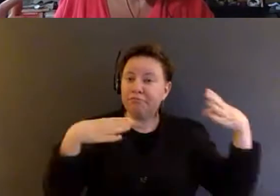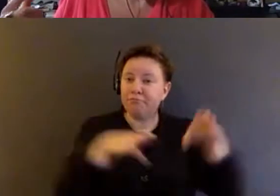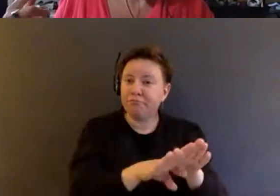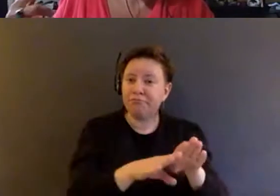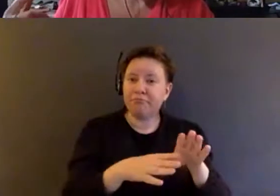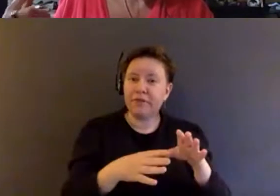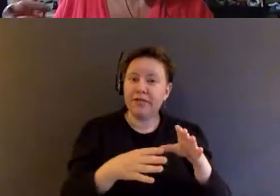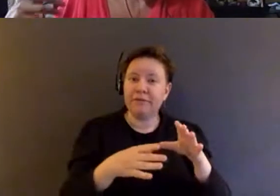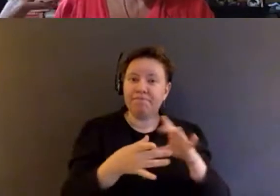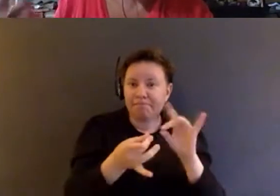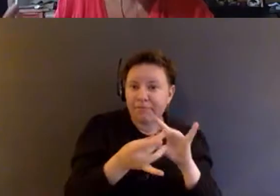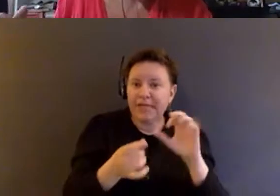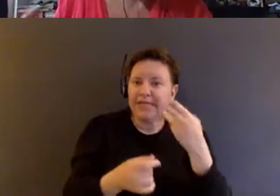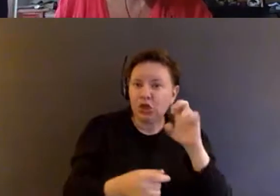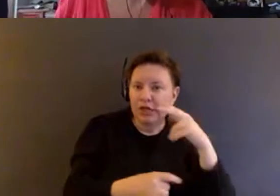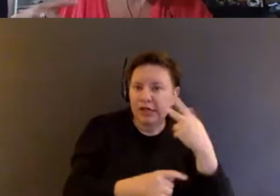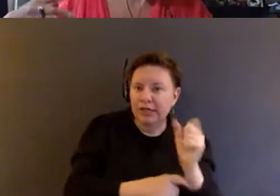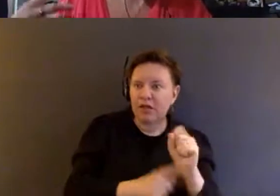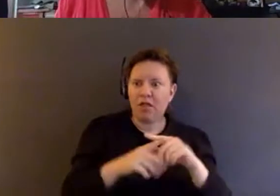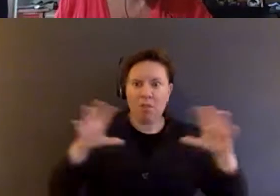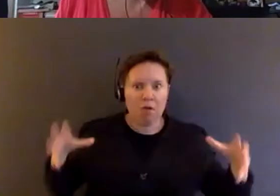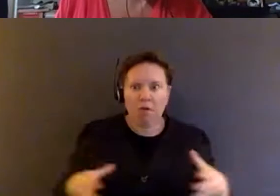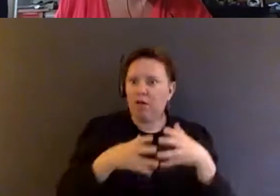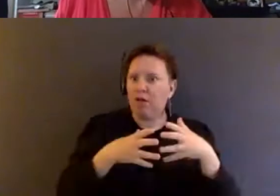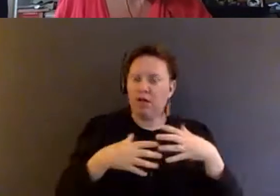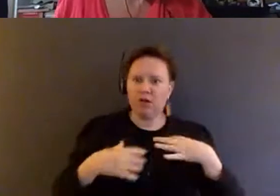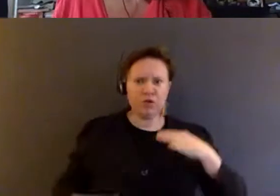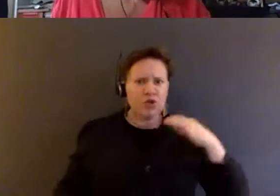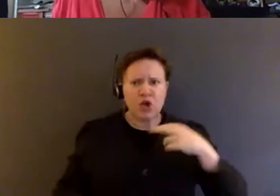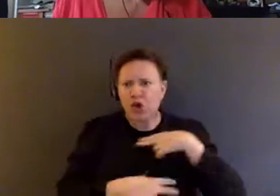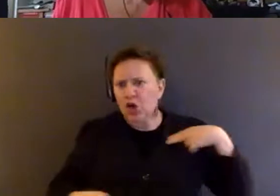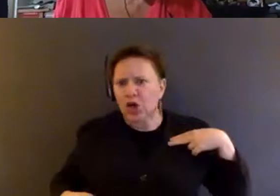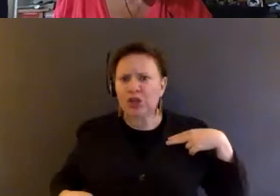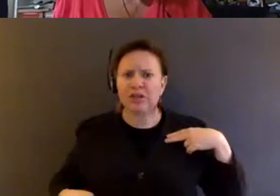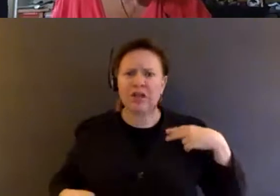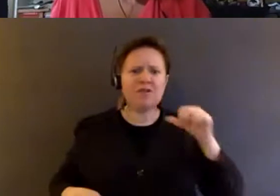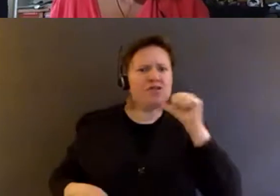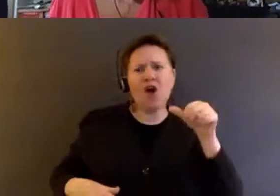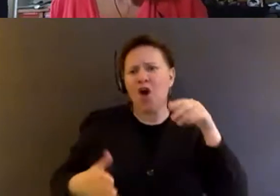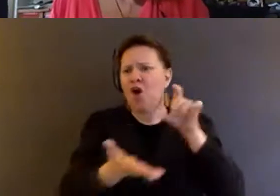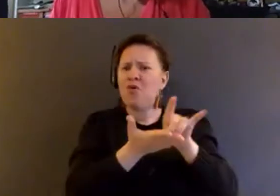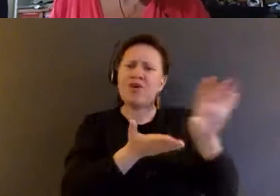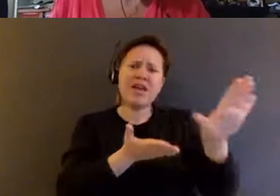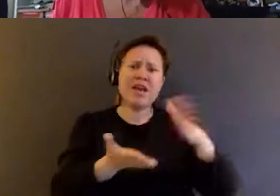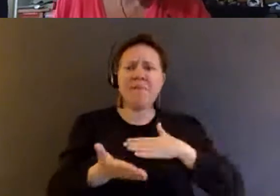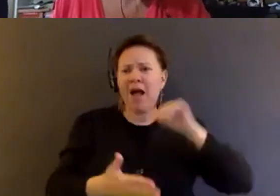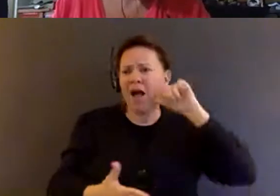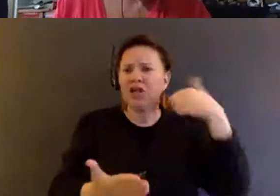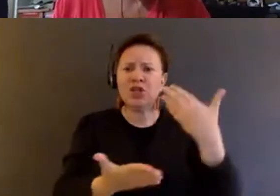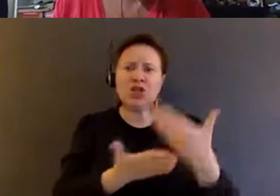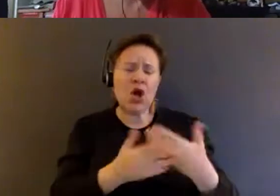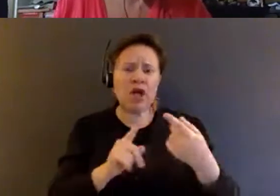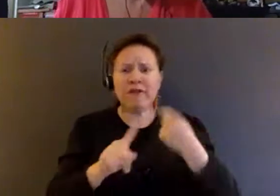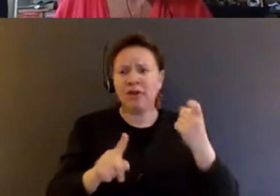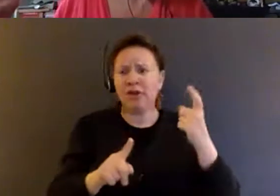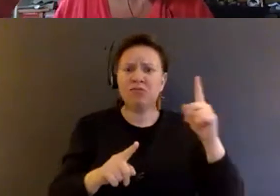and you have them like mobilized with like t-shirts to say, don't kick my daughter from so-and